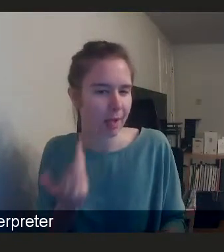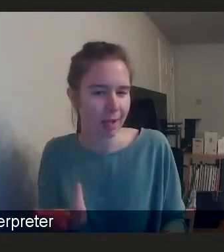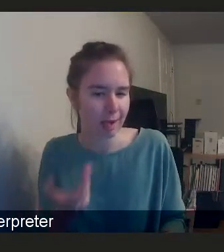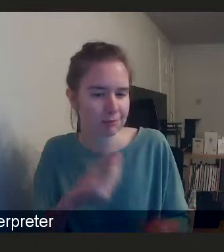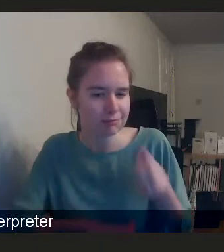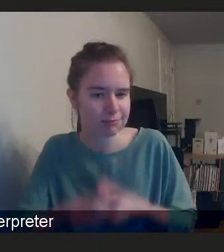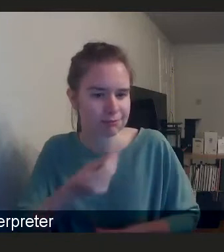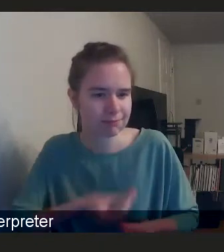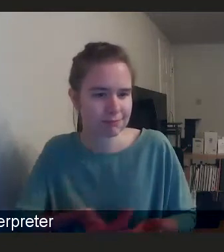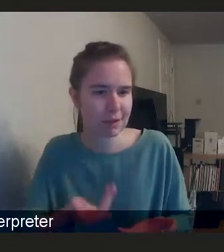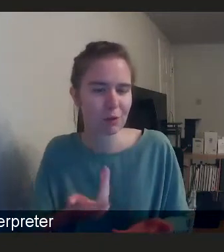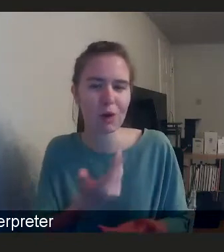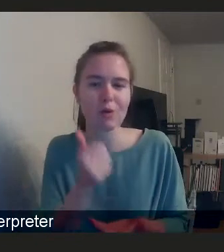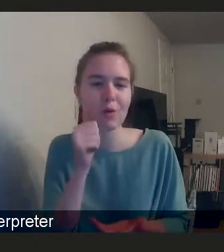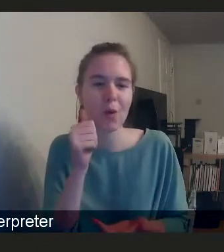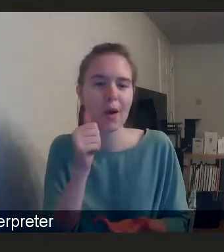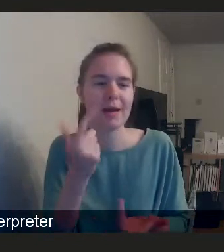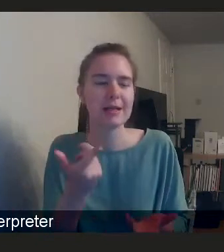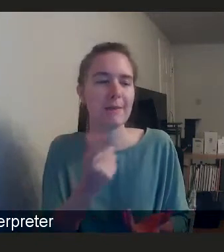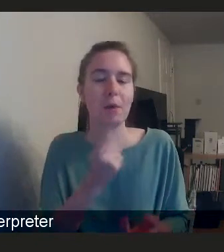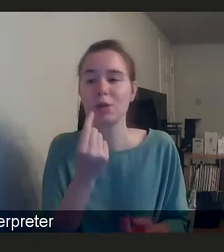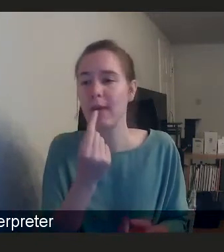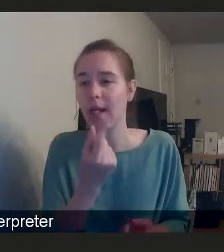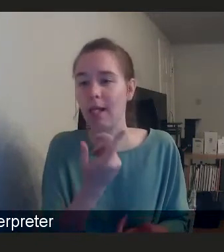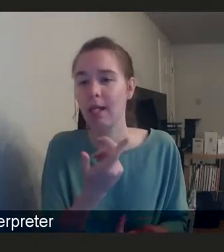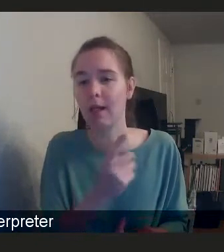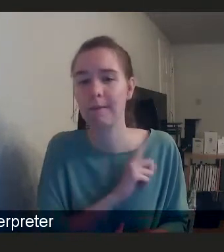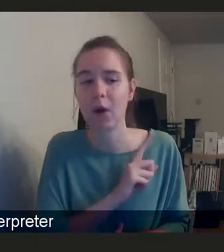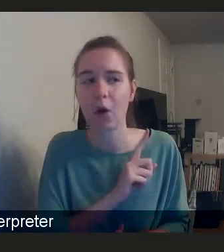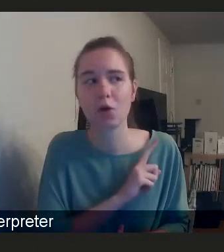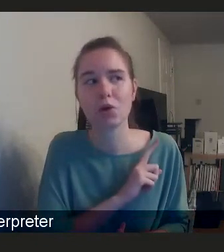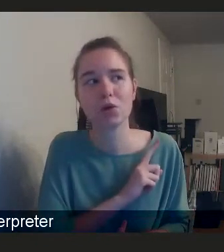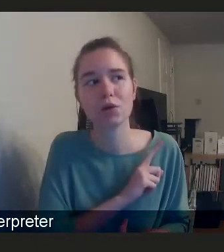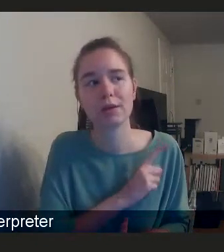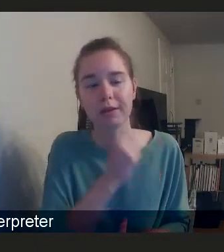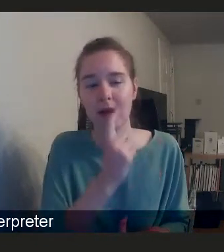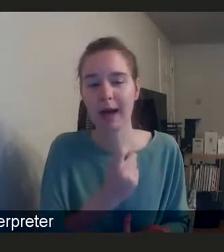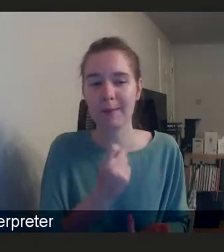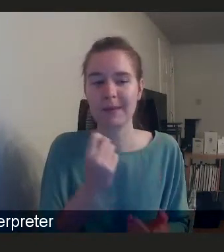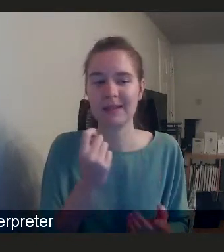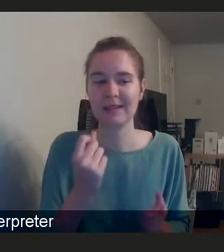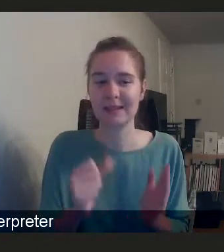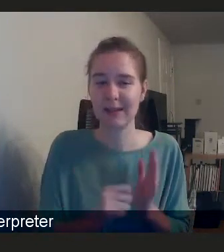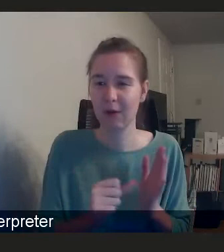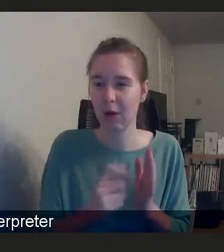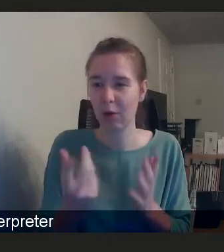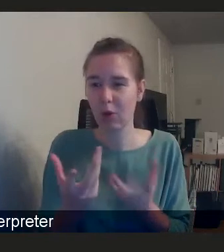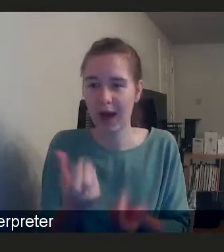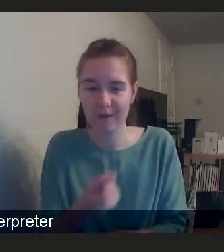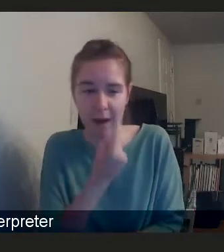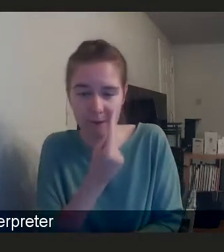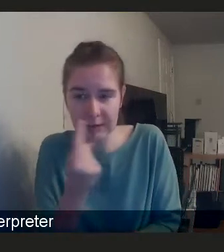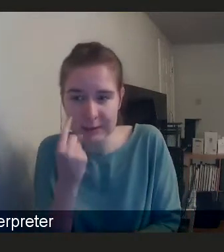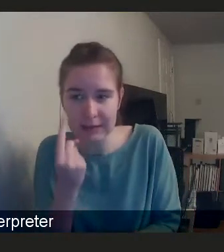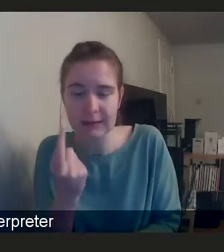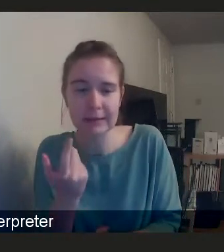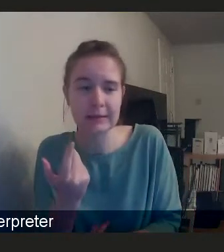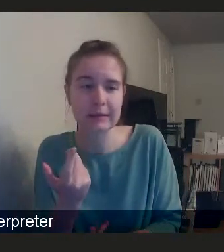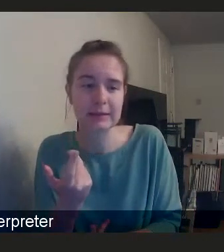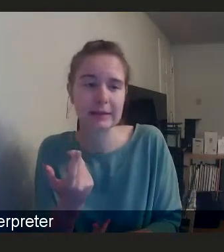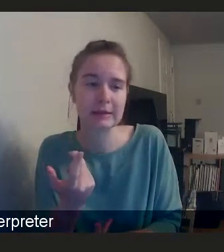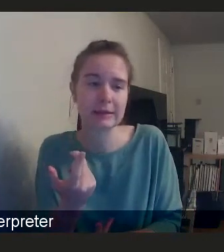You know, mean, is it because you're, it's very difficult for you to evidence it as being a